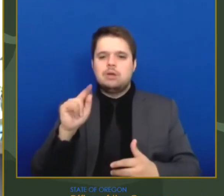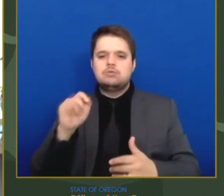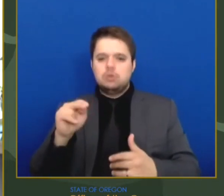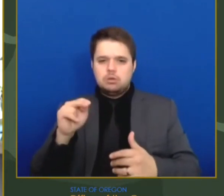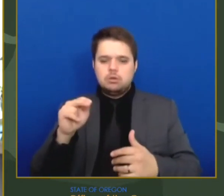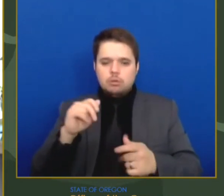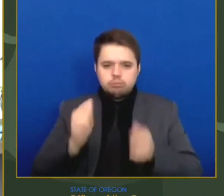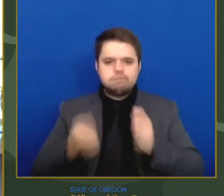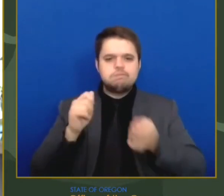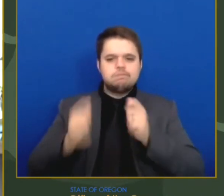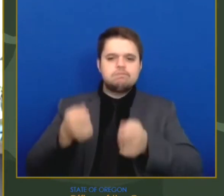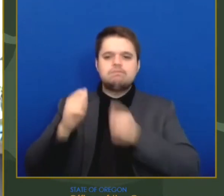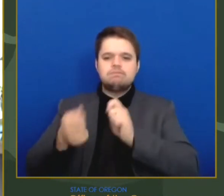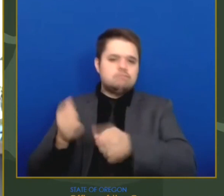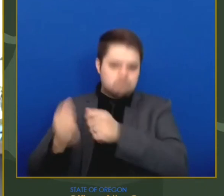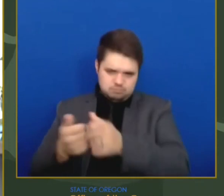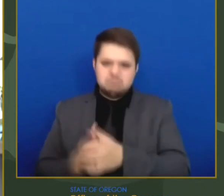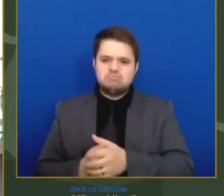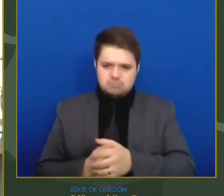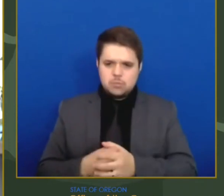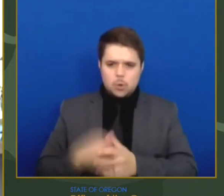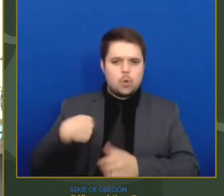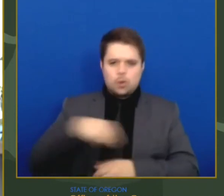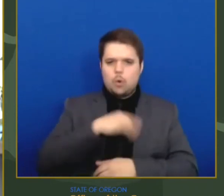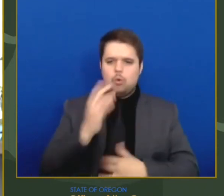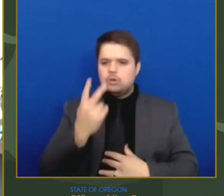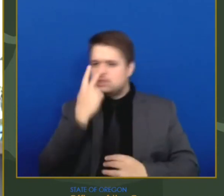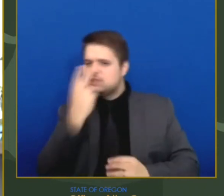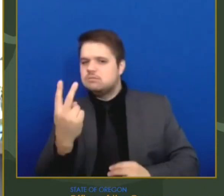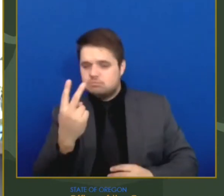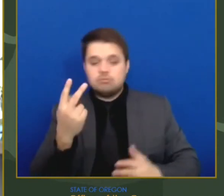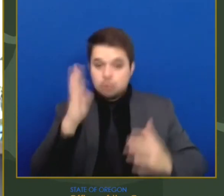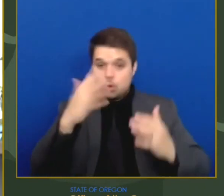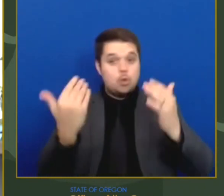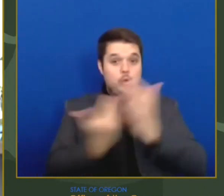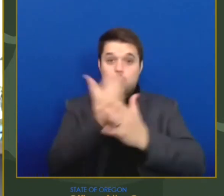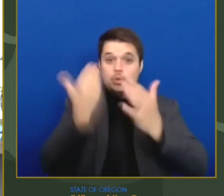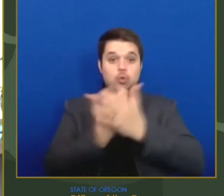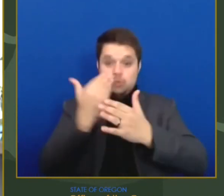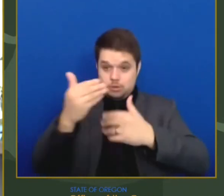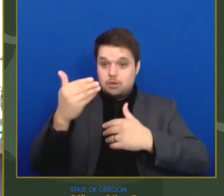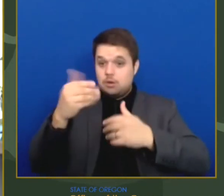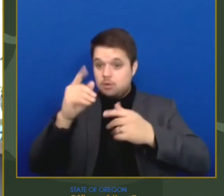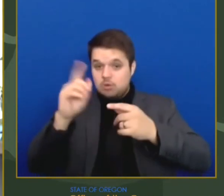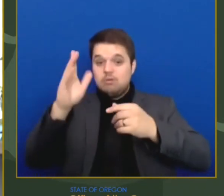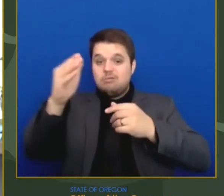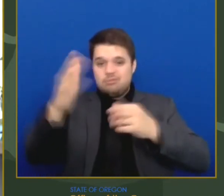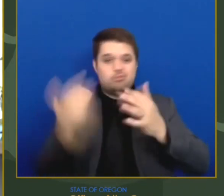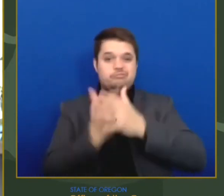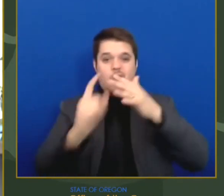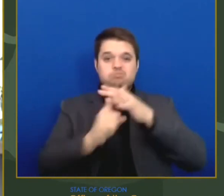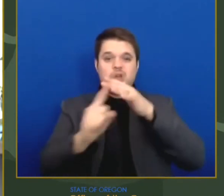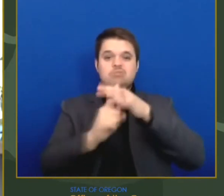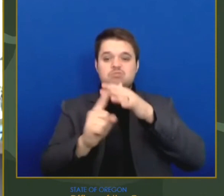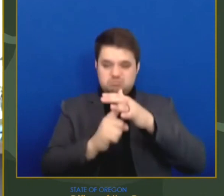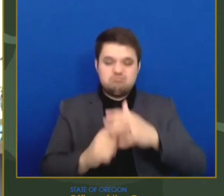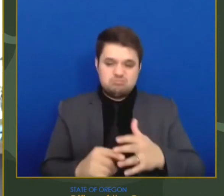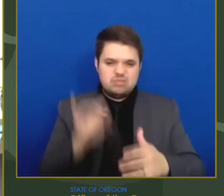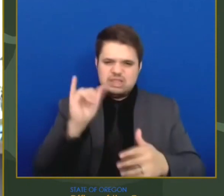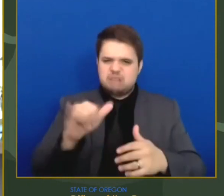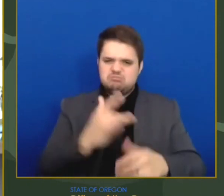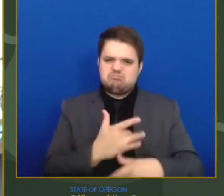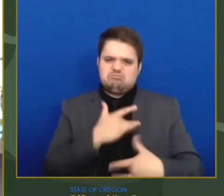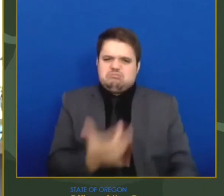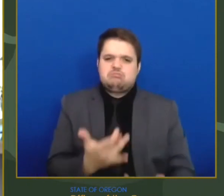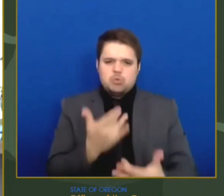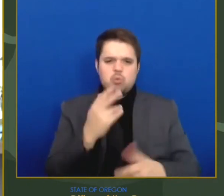mutations and variants emerge throughout the remaining course of the pandemic. But I want to reassure